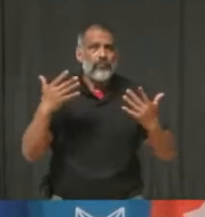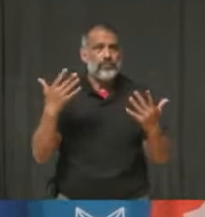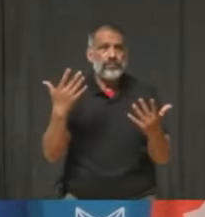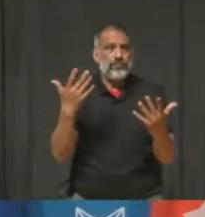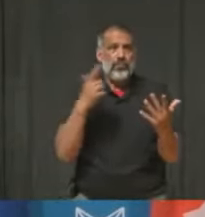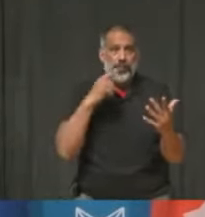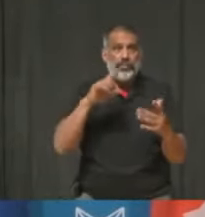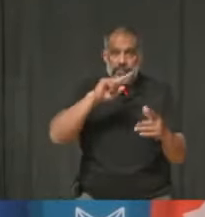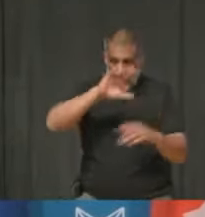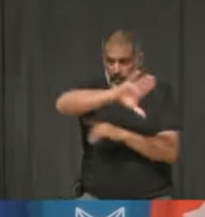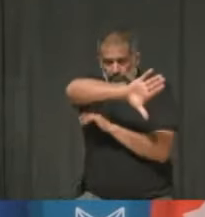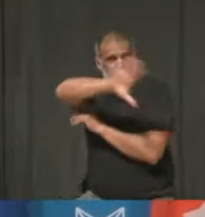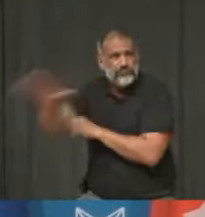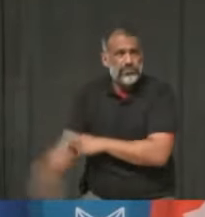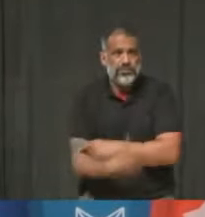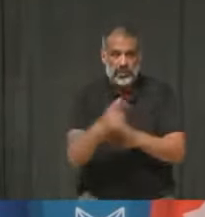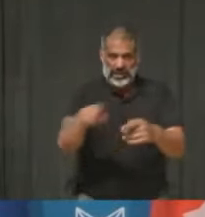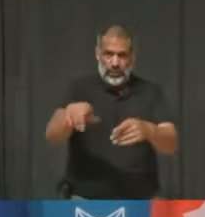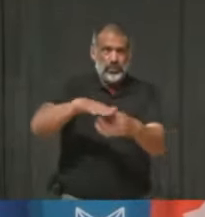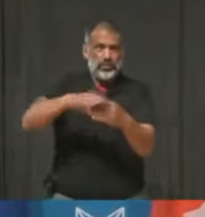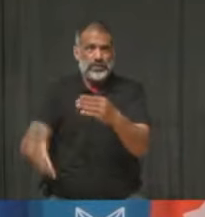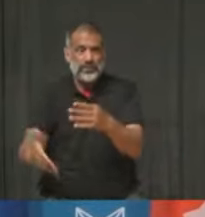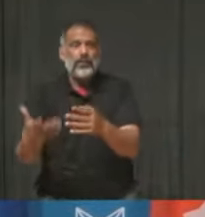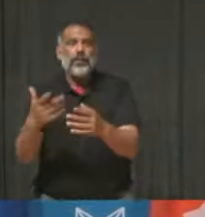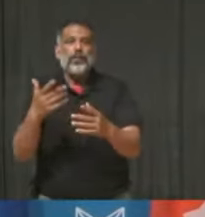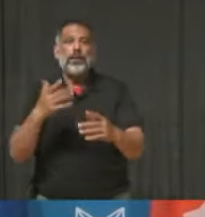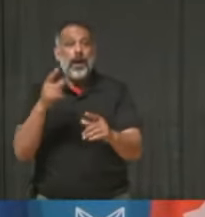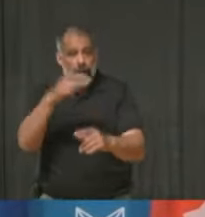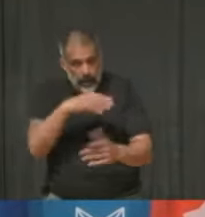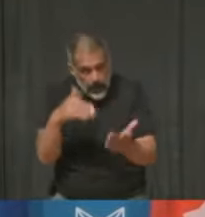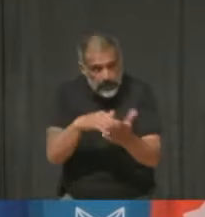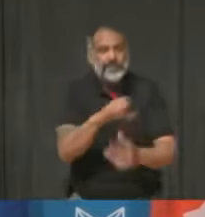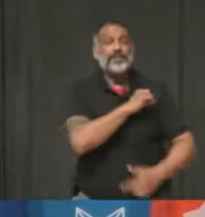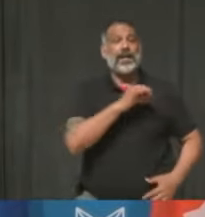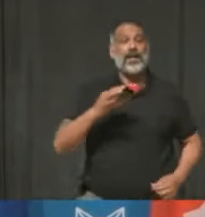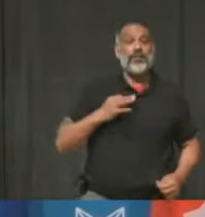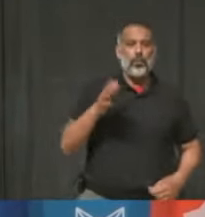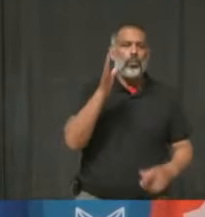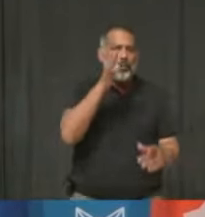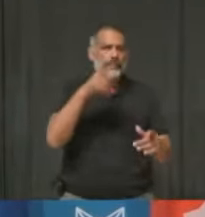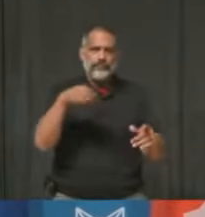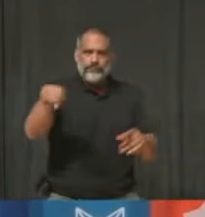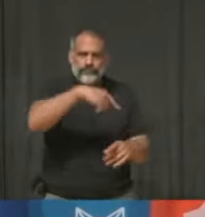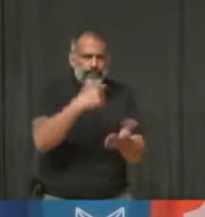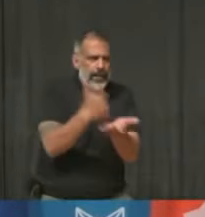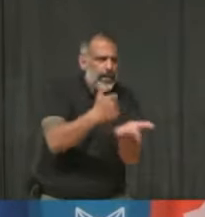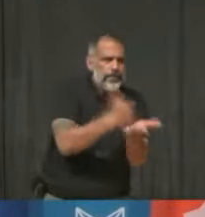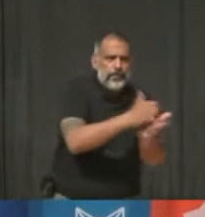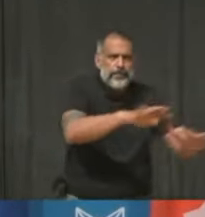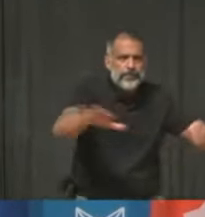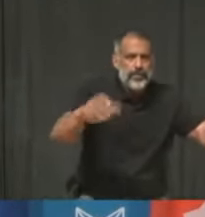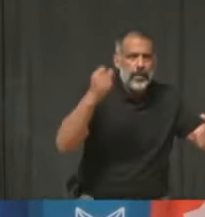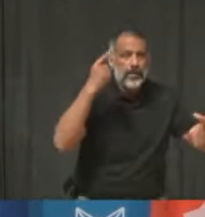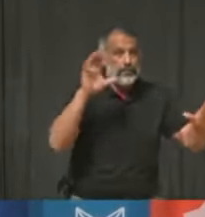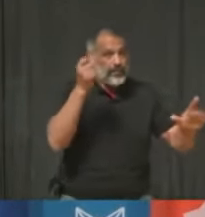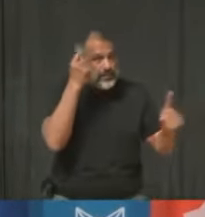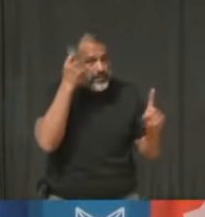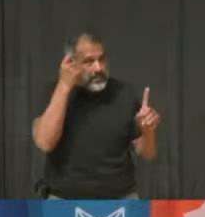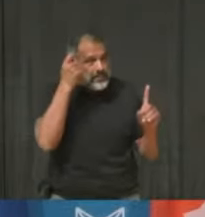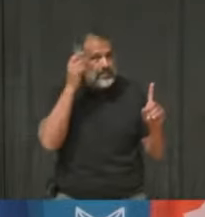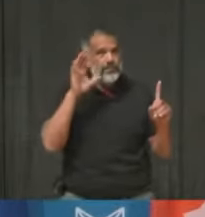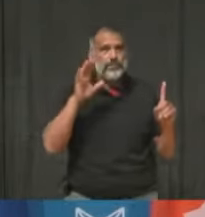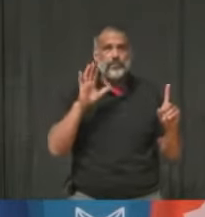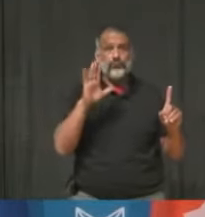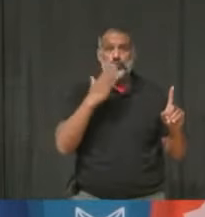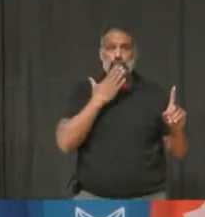dark. We basically did rely on our usual staff complement navigating through that and it is a good opportunity for us to really